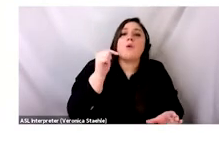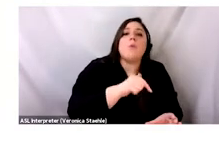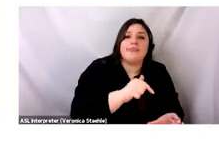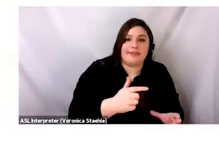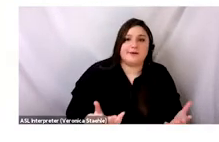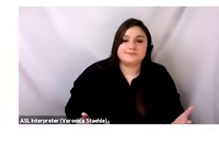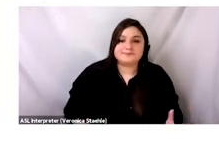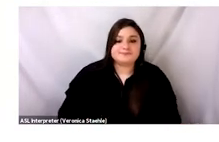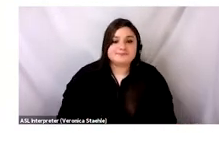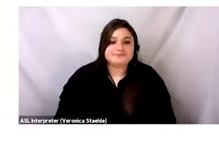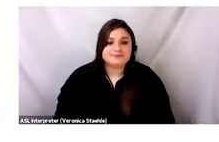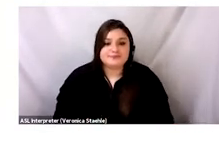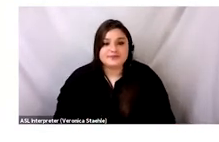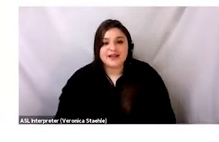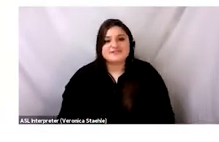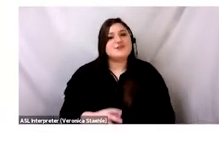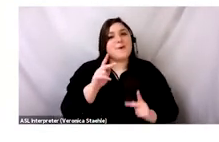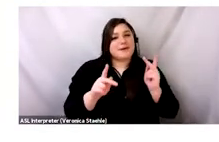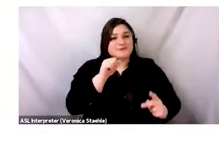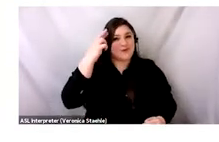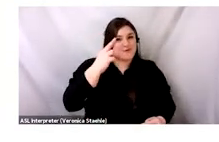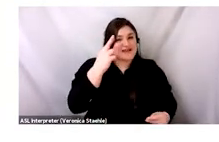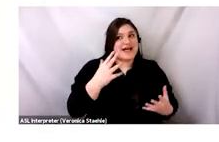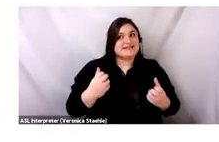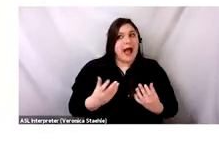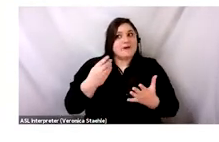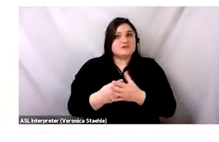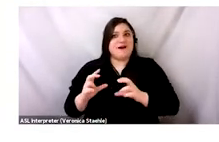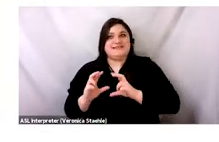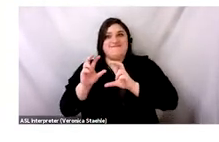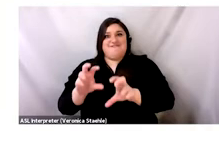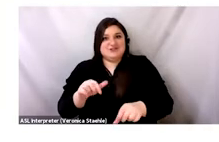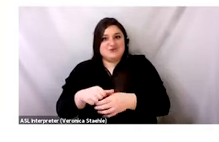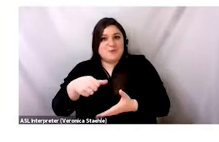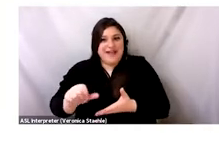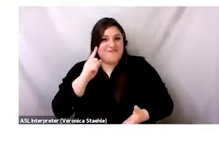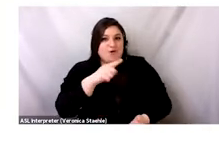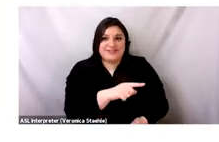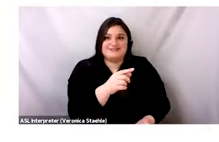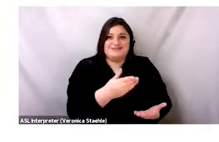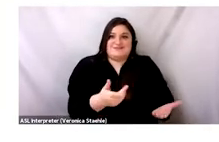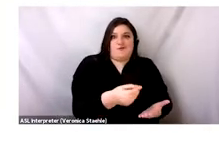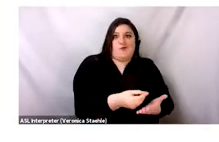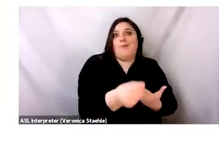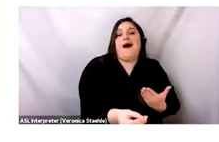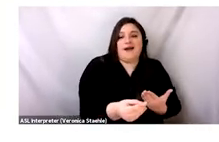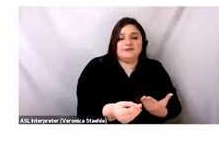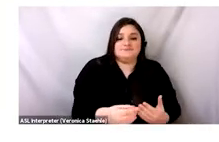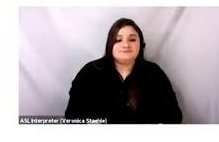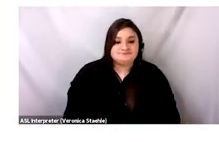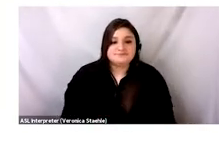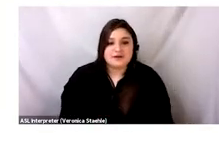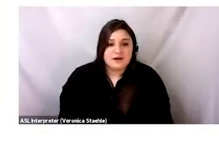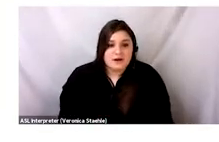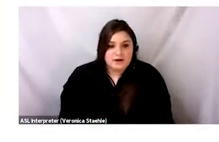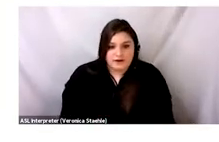I think, from what most people think happens when they drop off their clothing or donate it to Goodwill, for instance. So even though the container